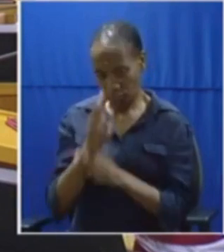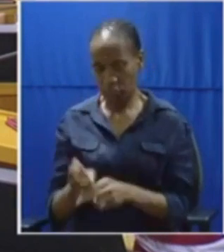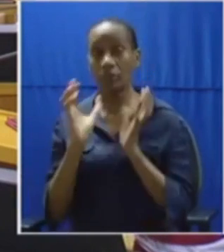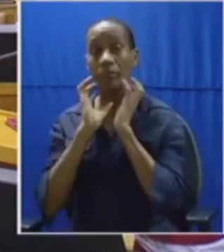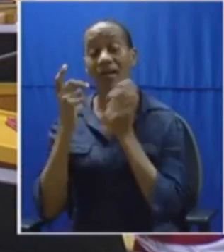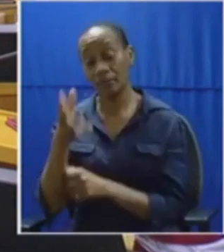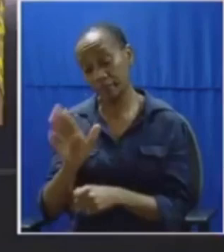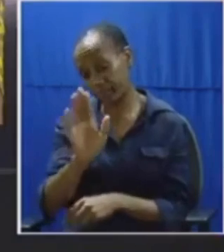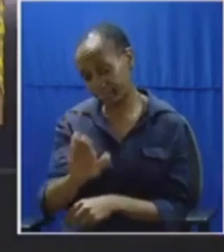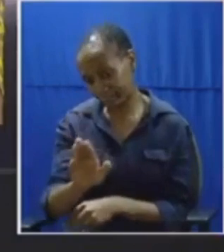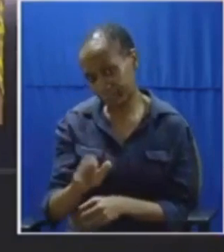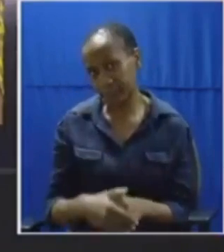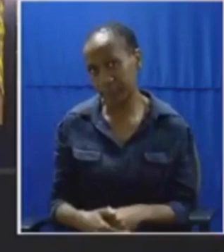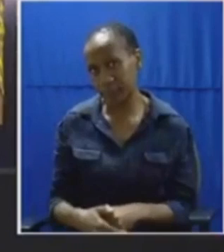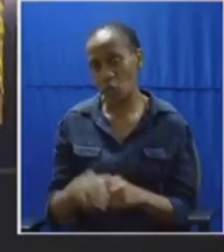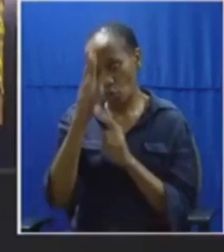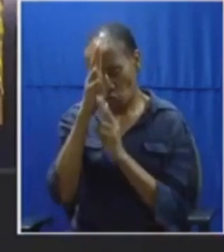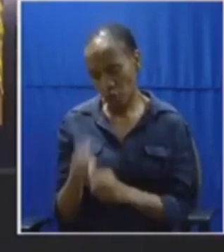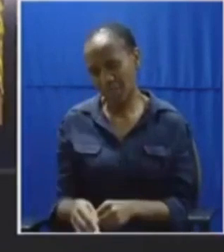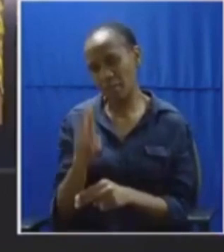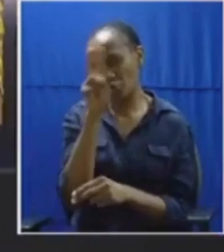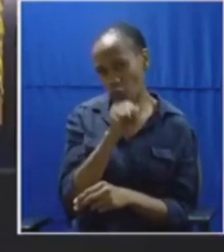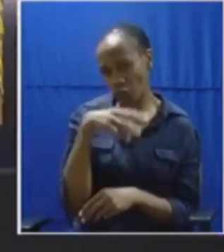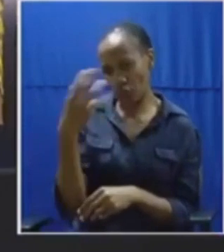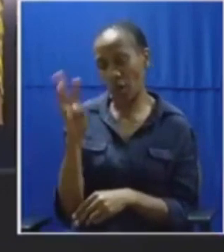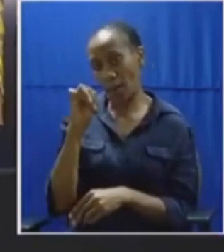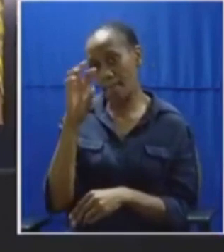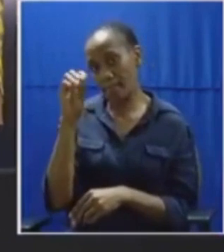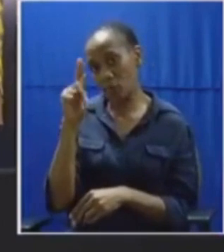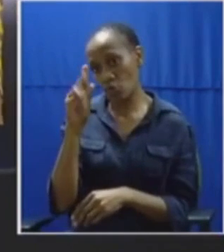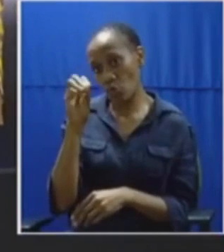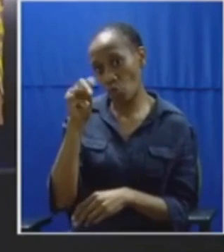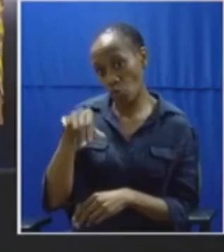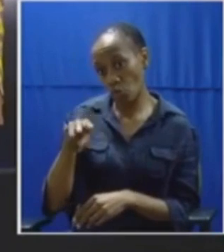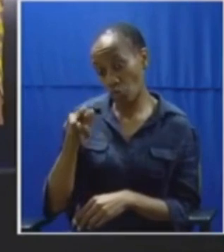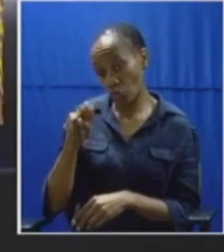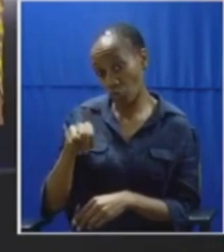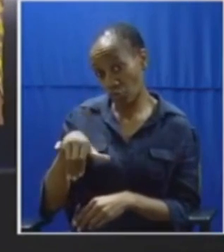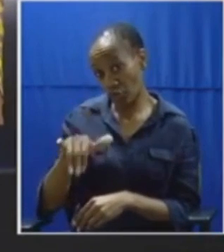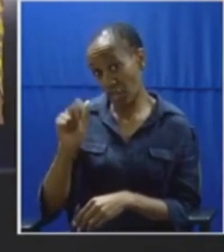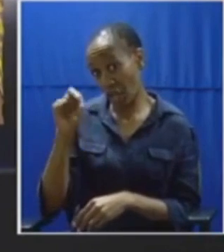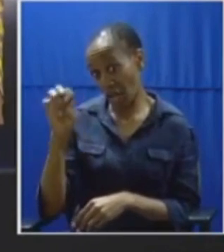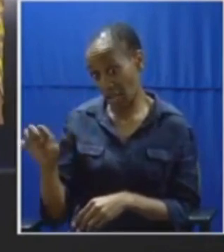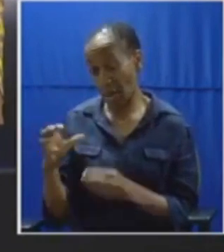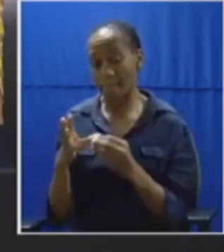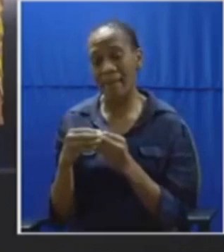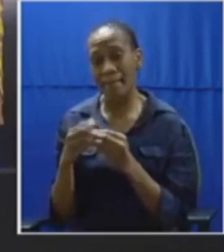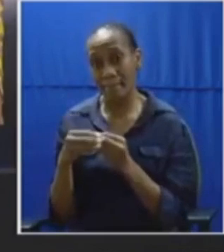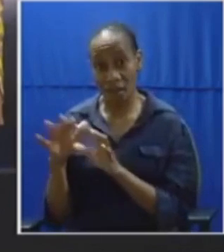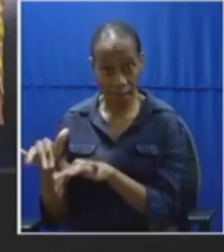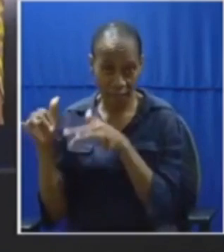honorable nonvula mkonyani is a minister of this house honorable nonvula